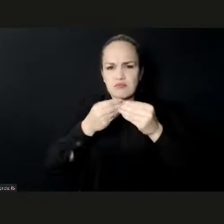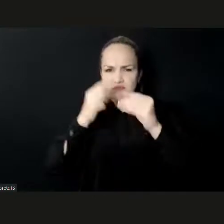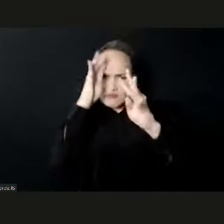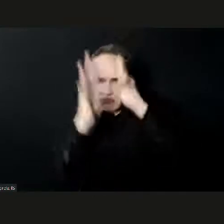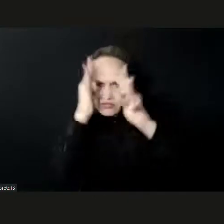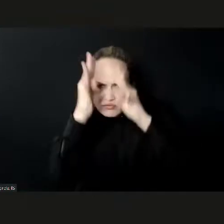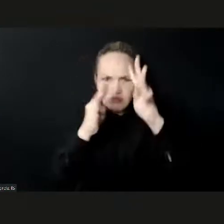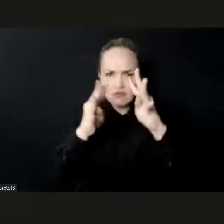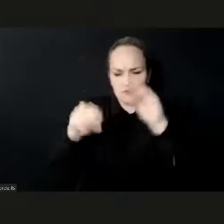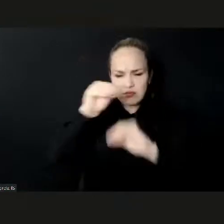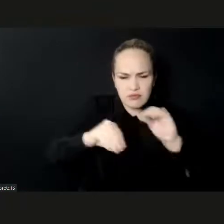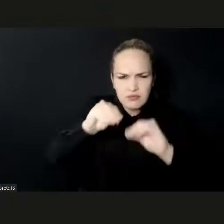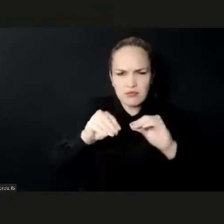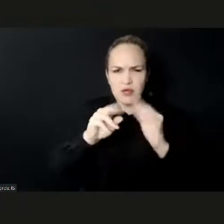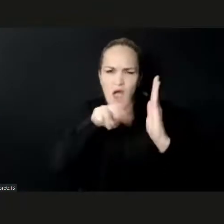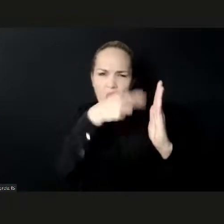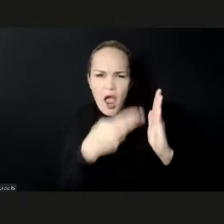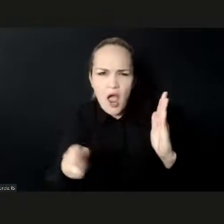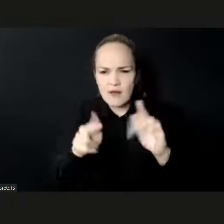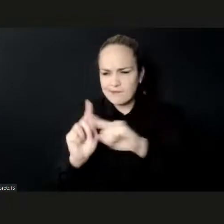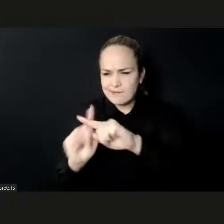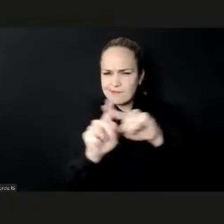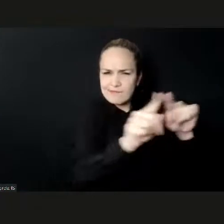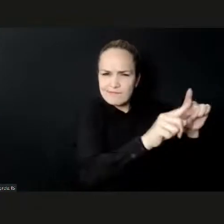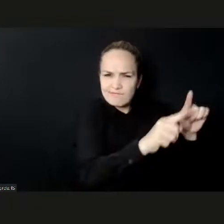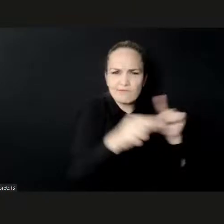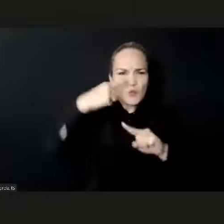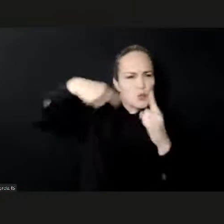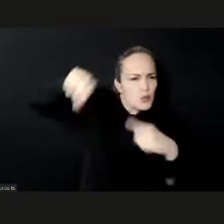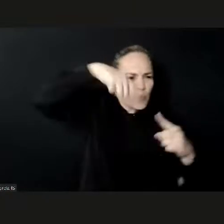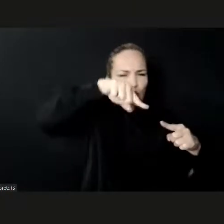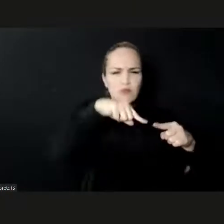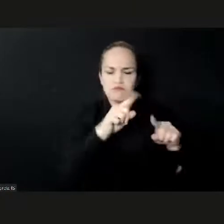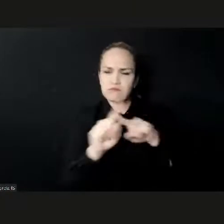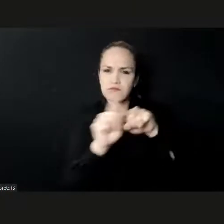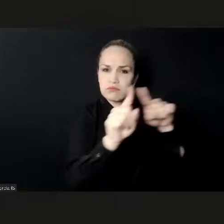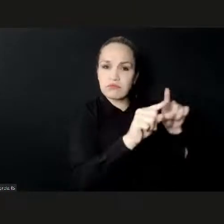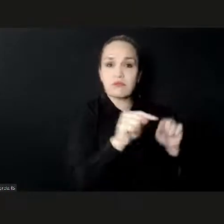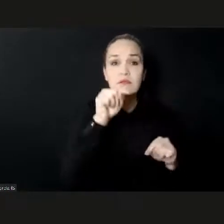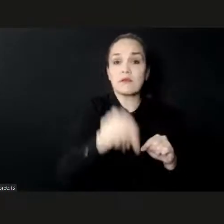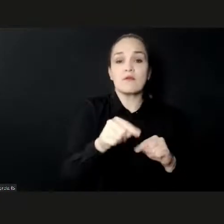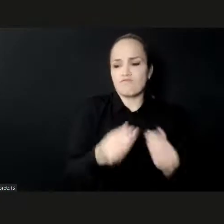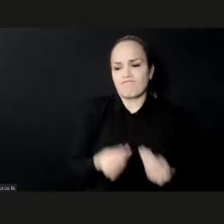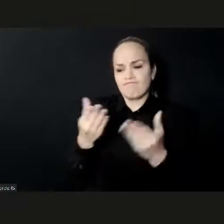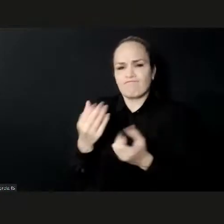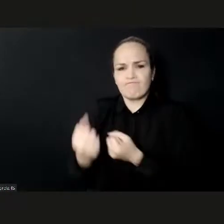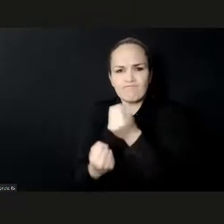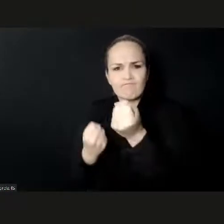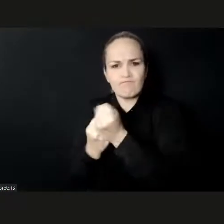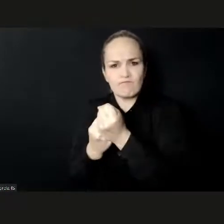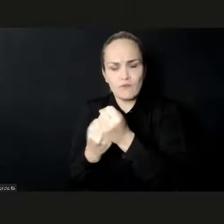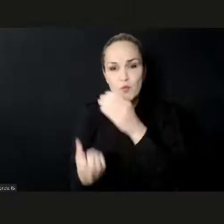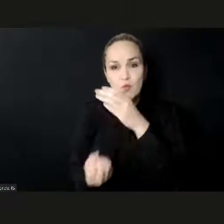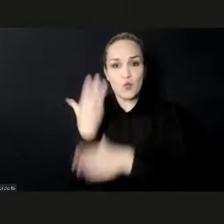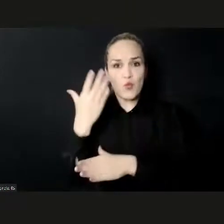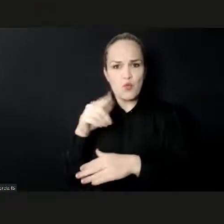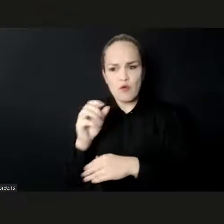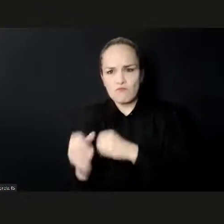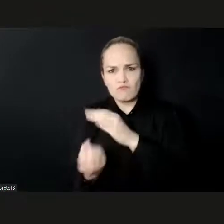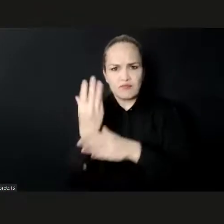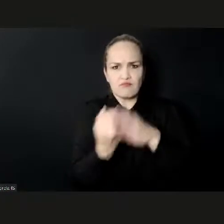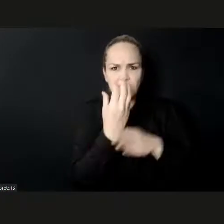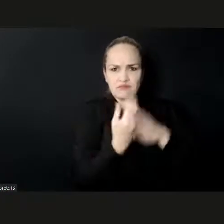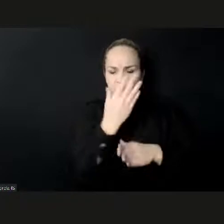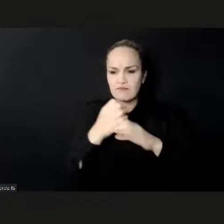creative industries promoting innovation, entrepreneurship, through the protection of intellectual property rights of African